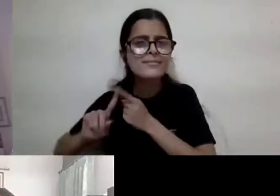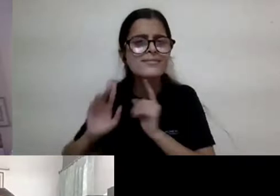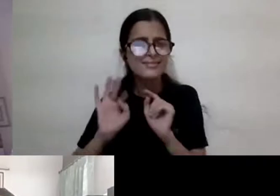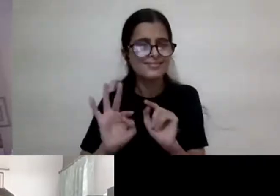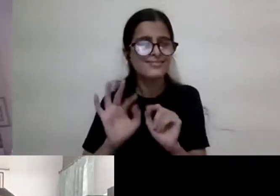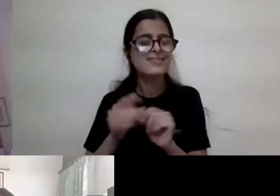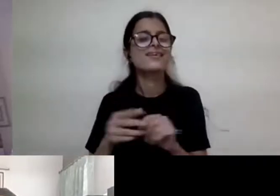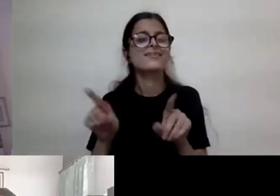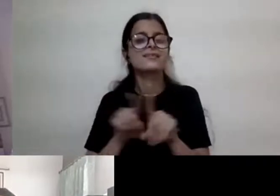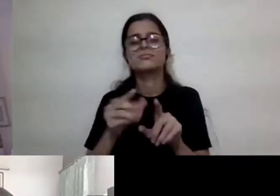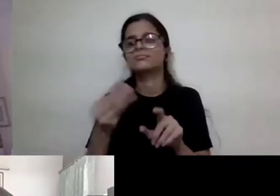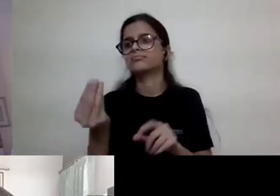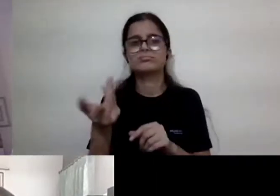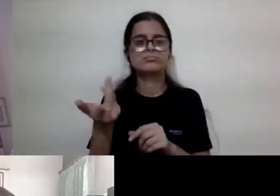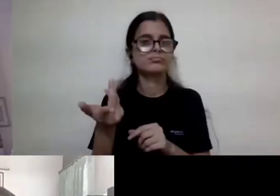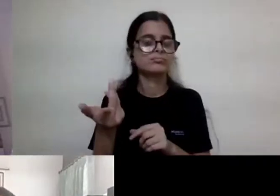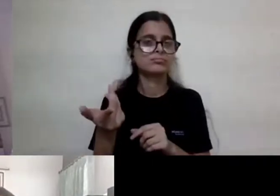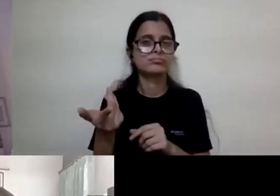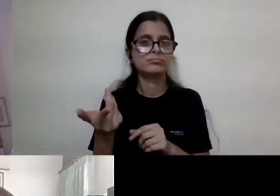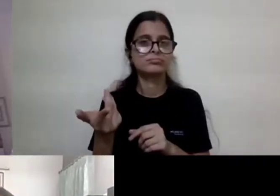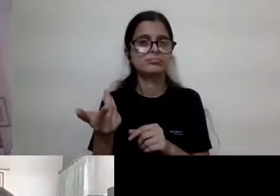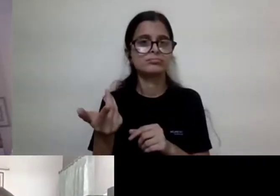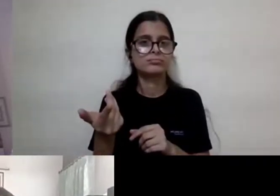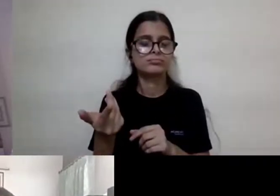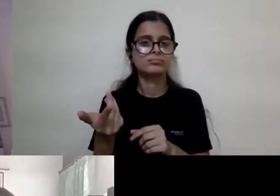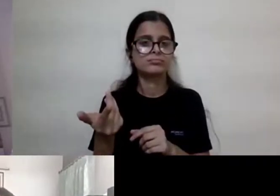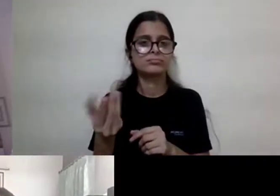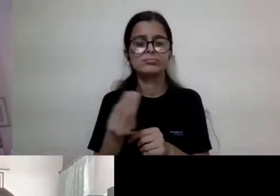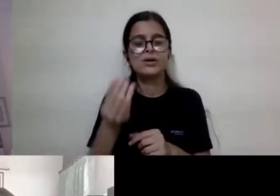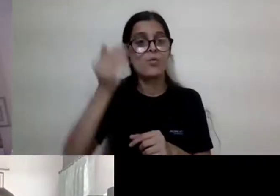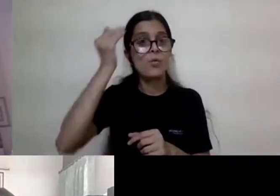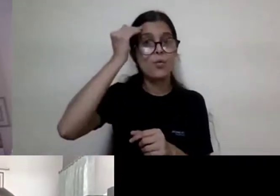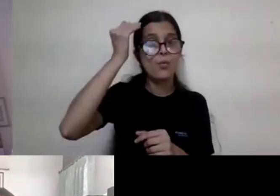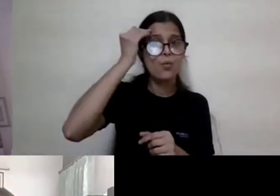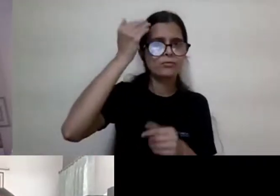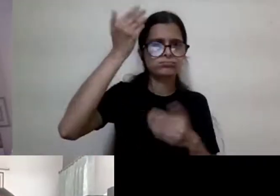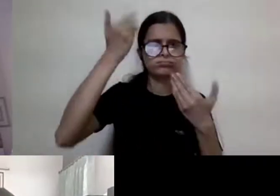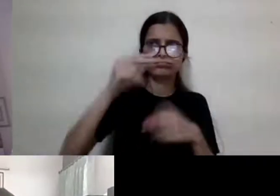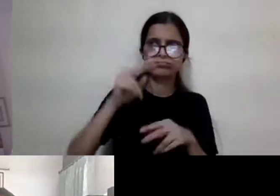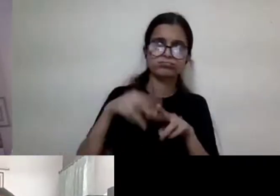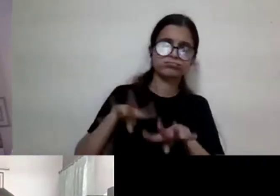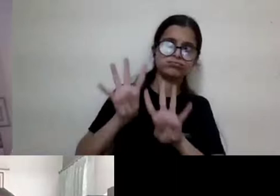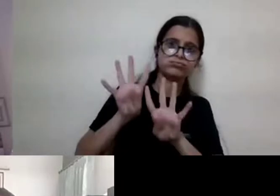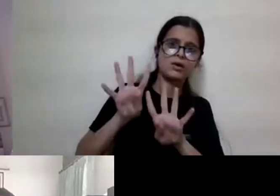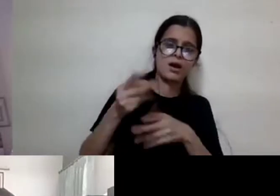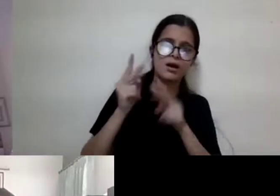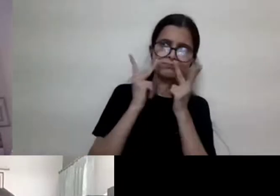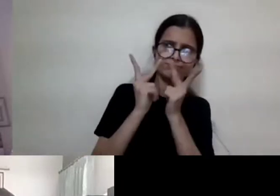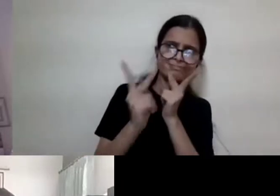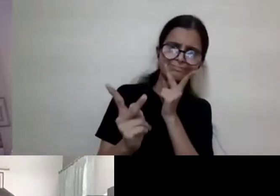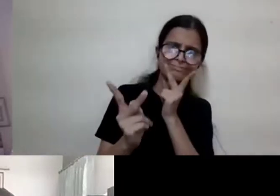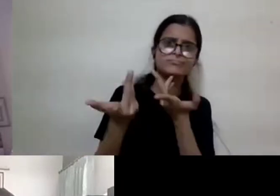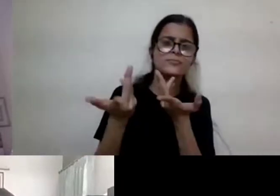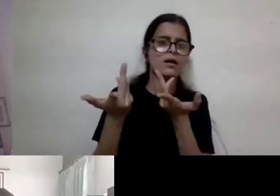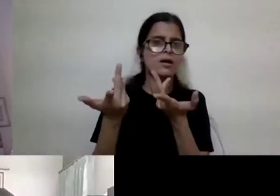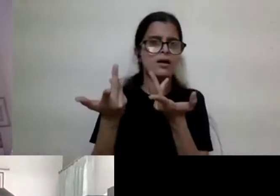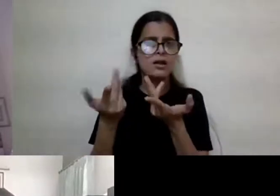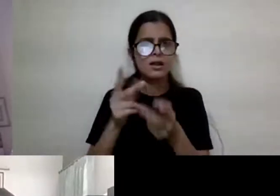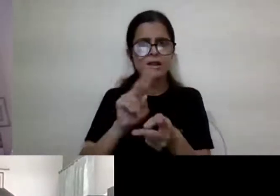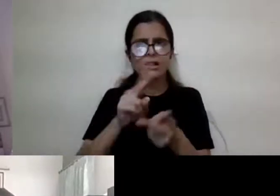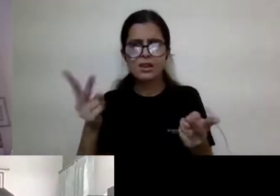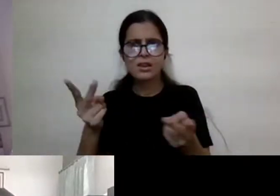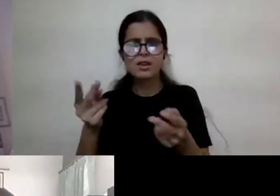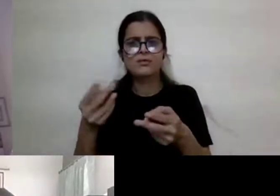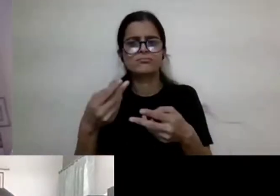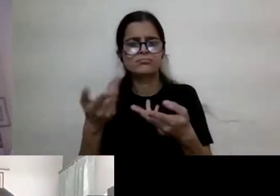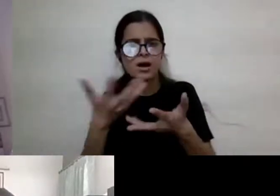a whole sort of like, you know, body of knowledge about, uh, staring and seeing and being, being reduced to an object